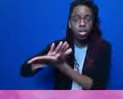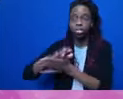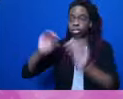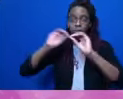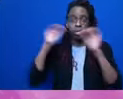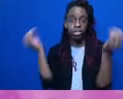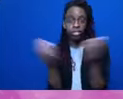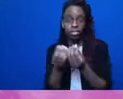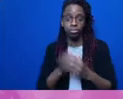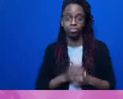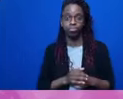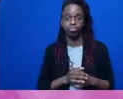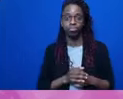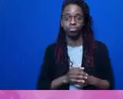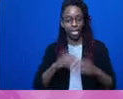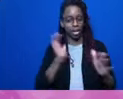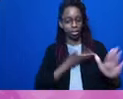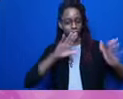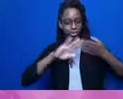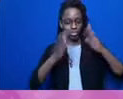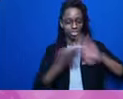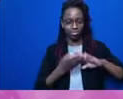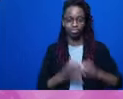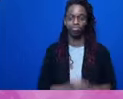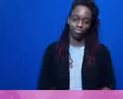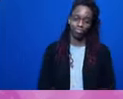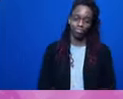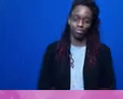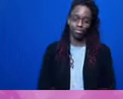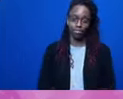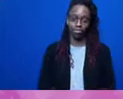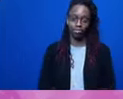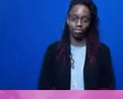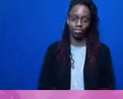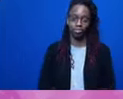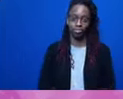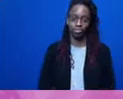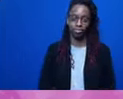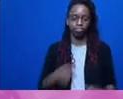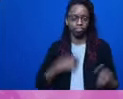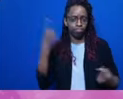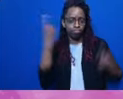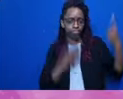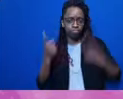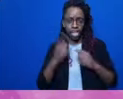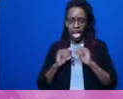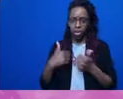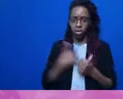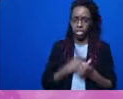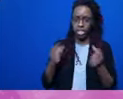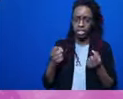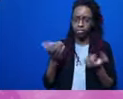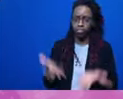We're considering how we can deepen discussions about justice, about harm, and about healing.